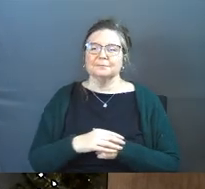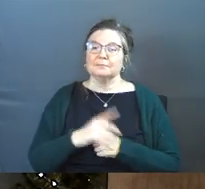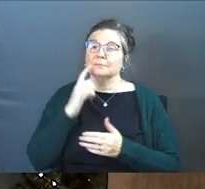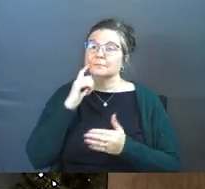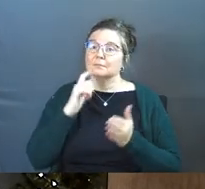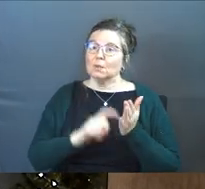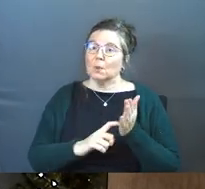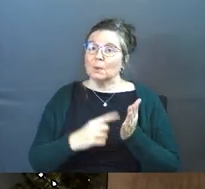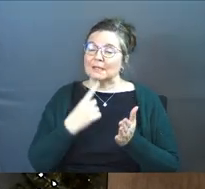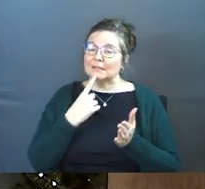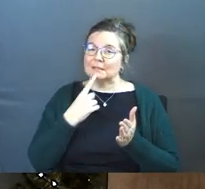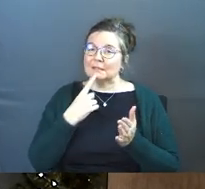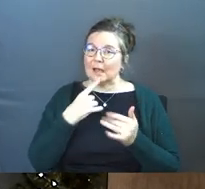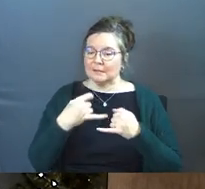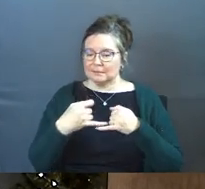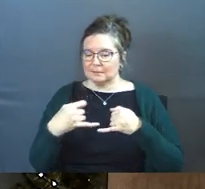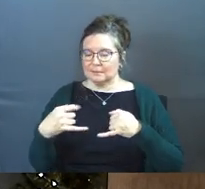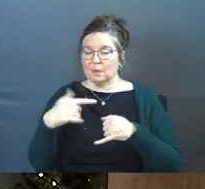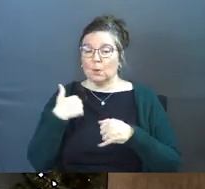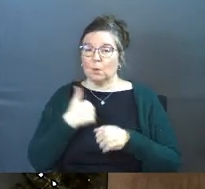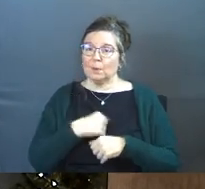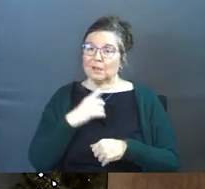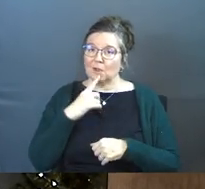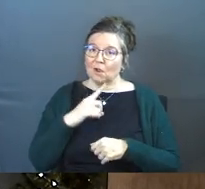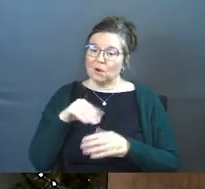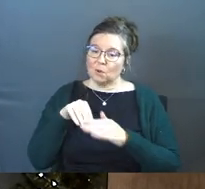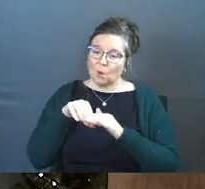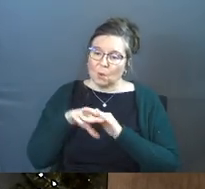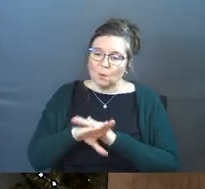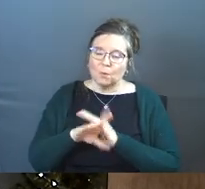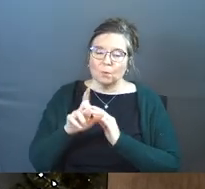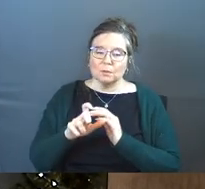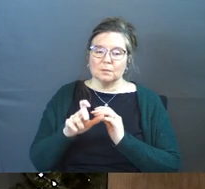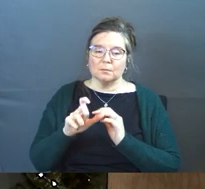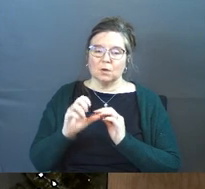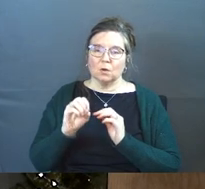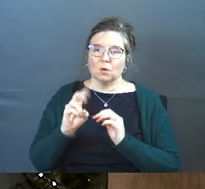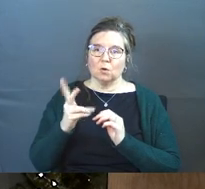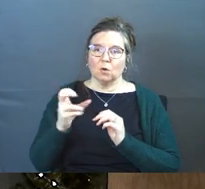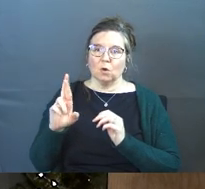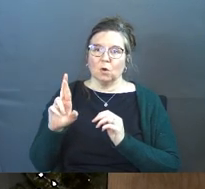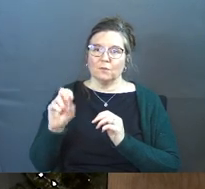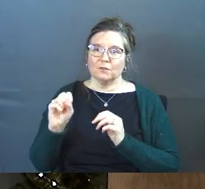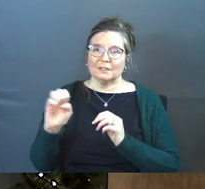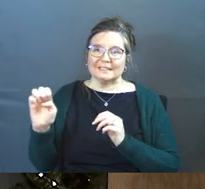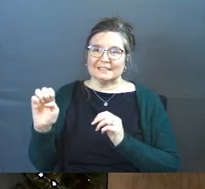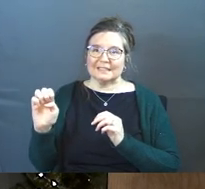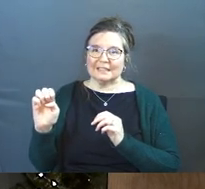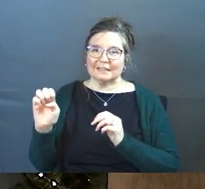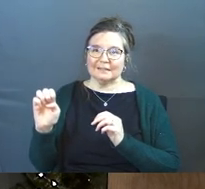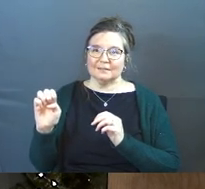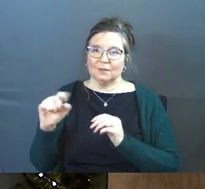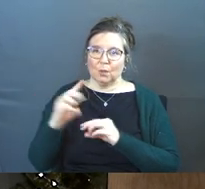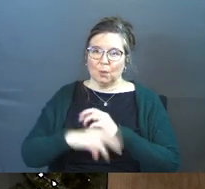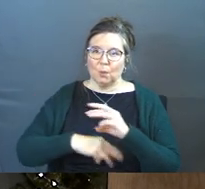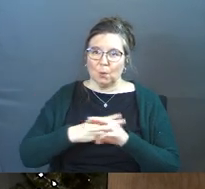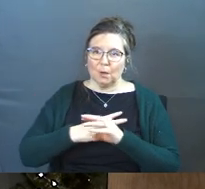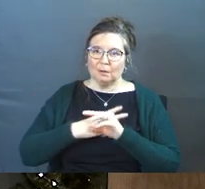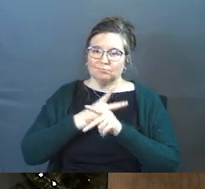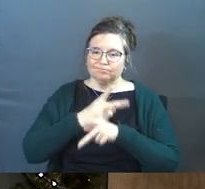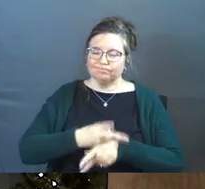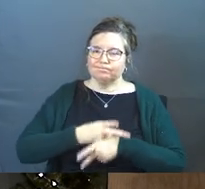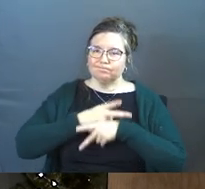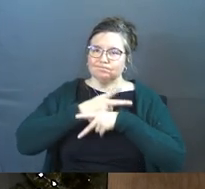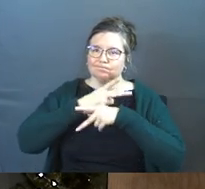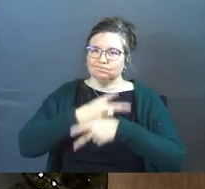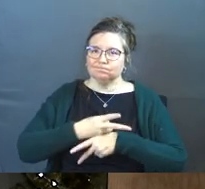Notice that he says that that we are to go in and we're supposed to oversee the world and be caretakers of the whole